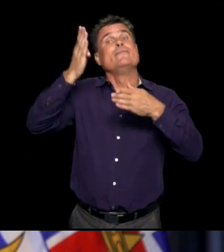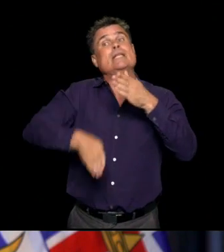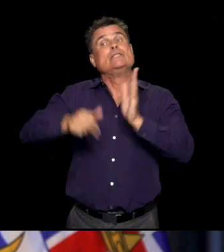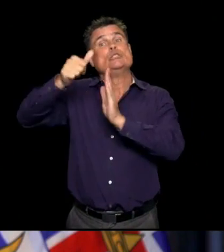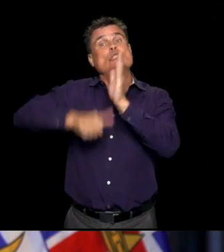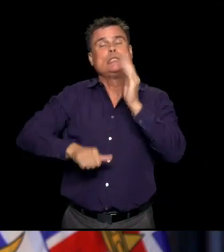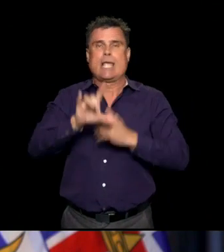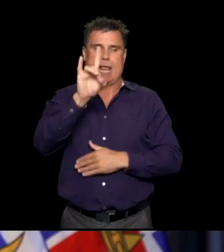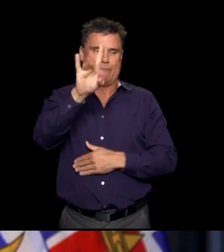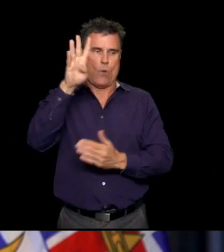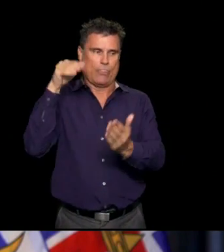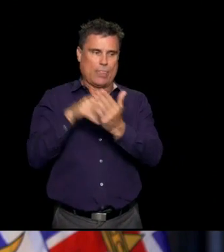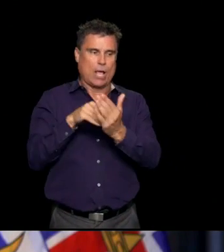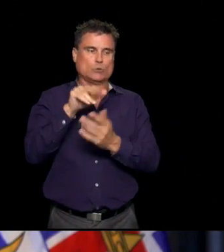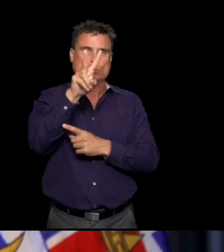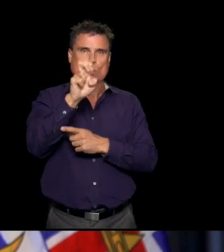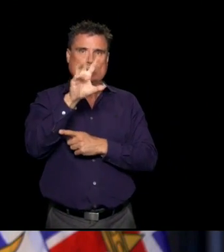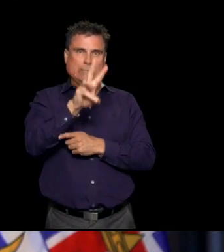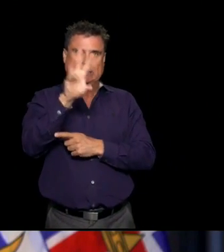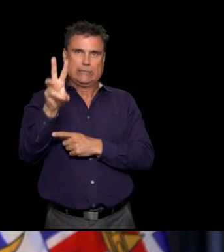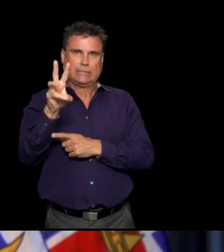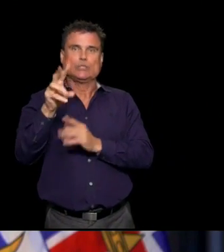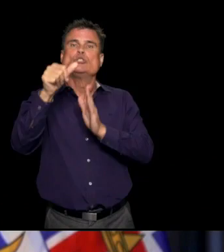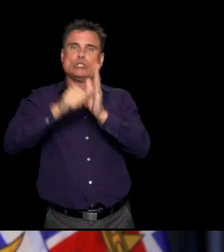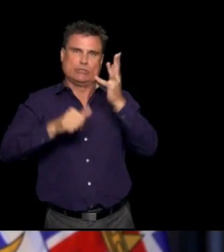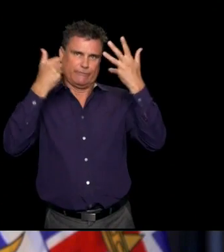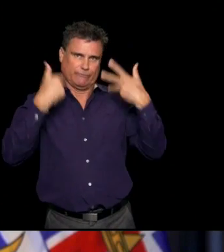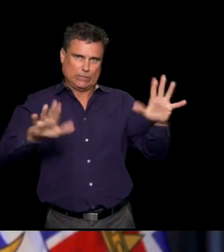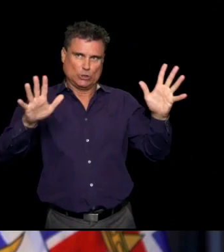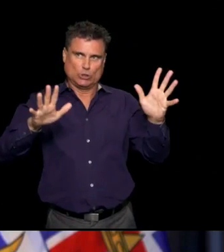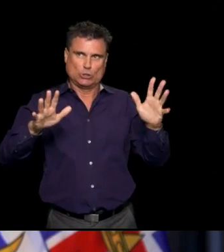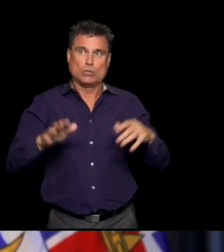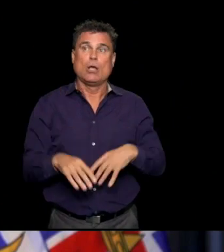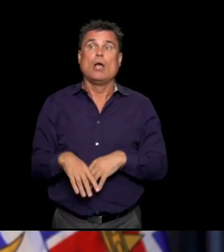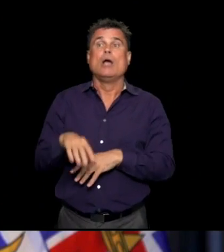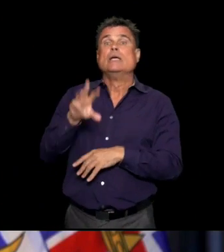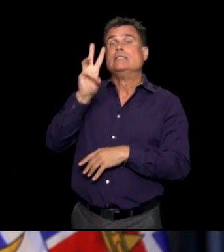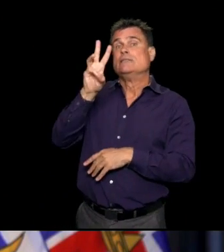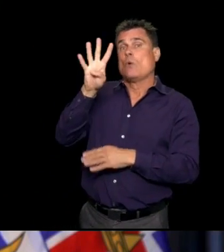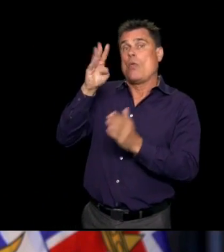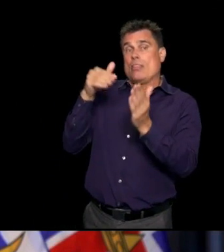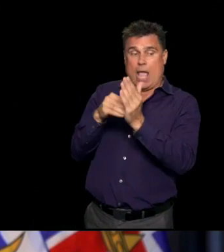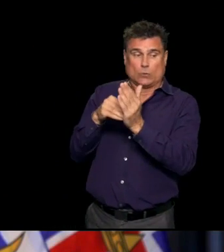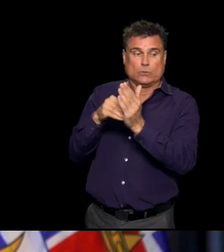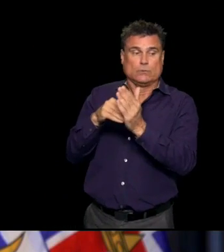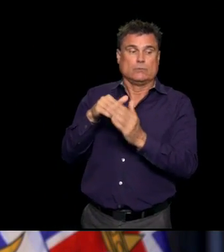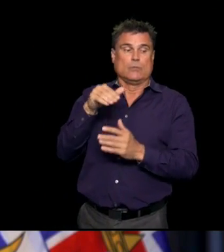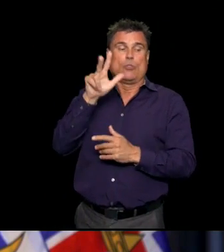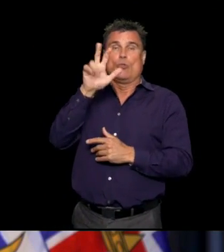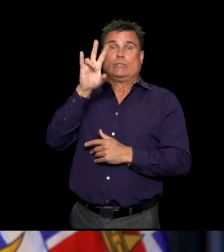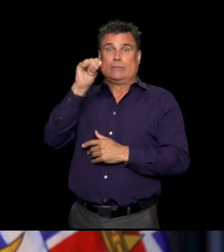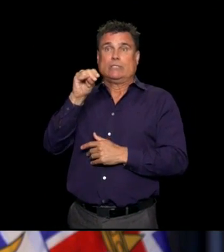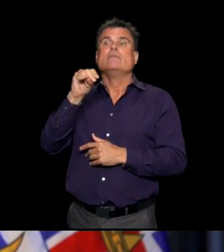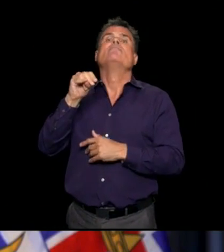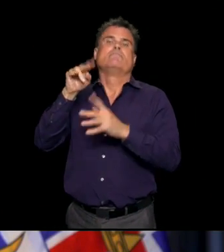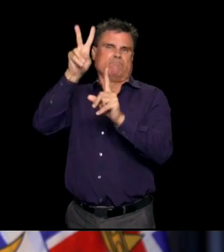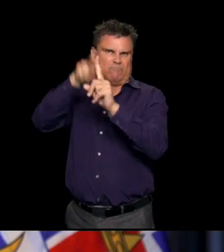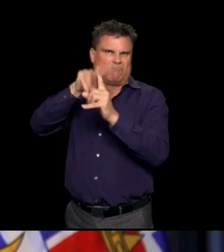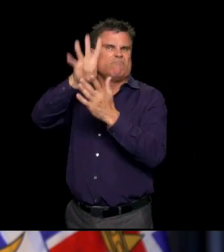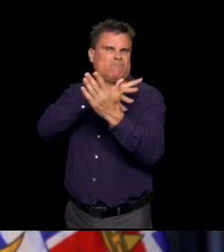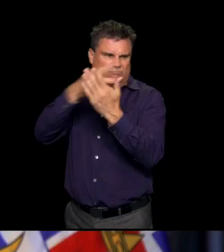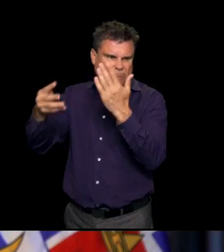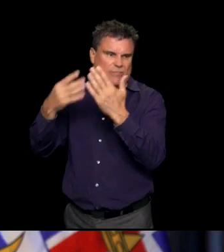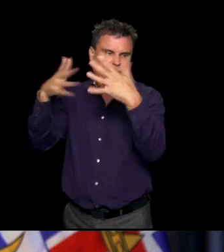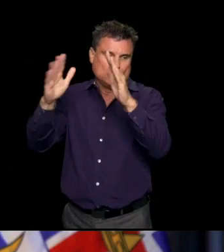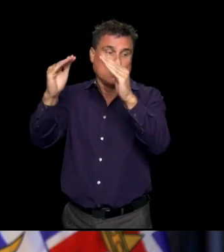64,370 were scheduled surgeries. And 19,896 were unscheduled or emergency